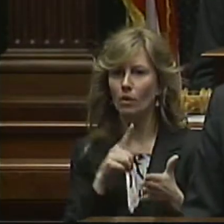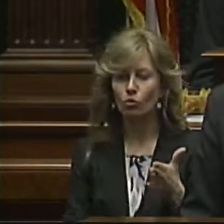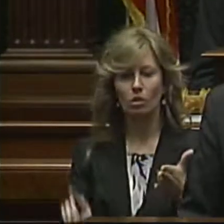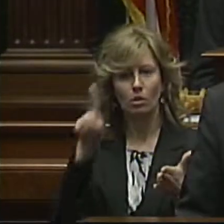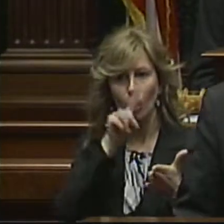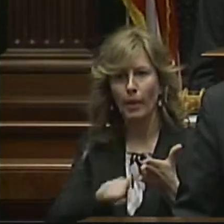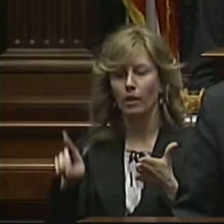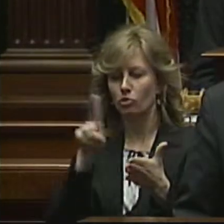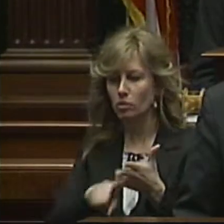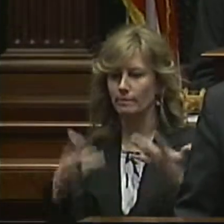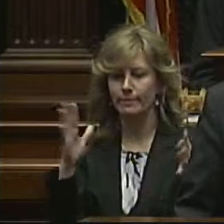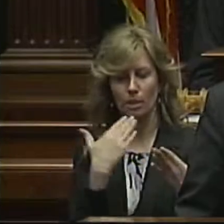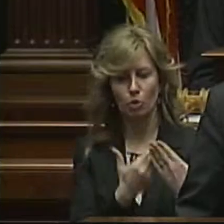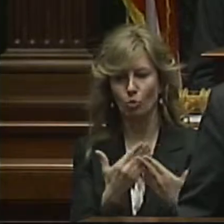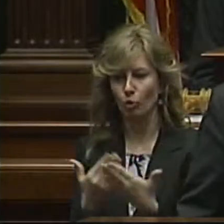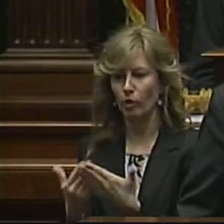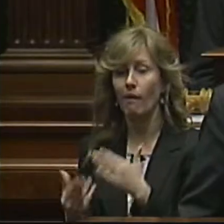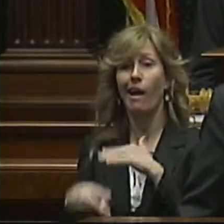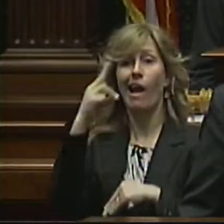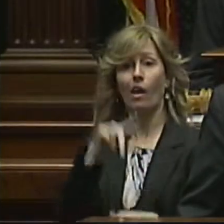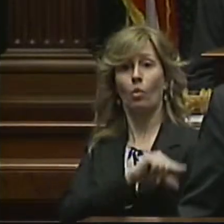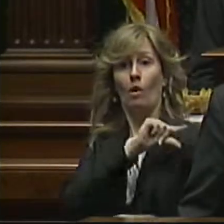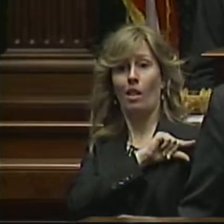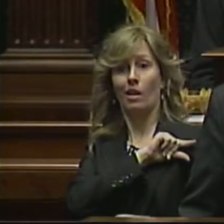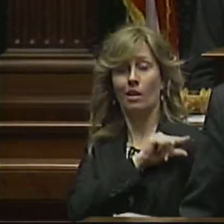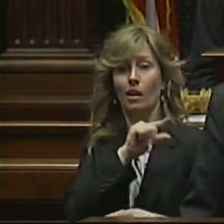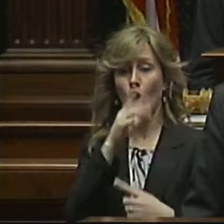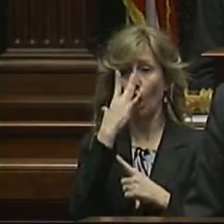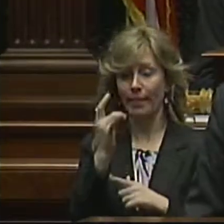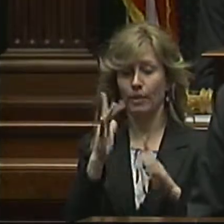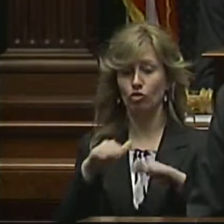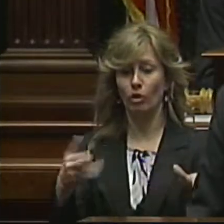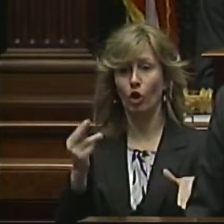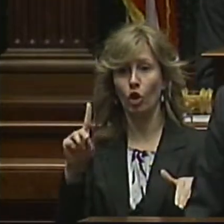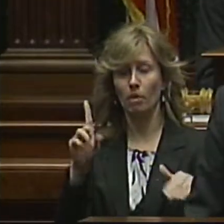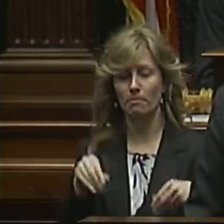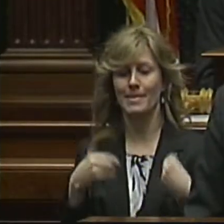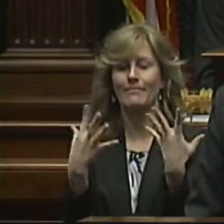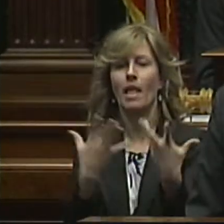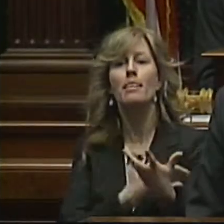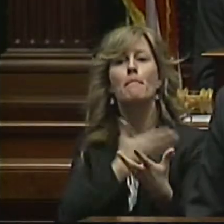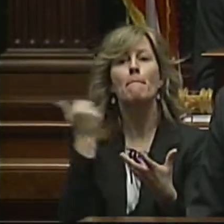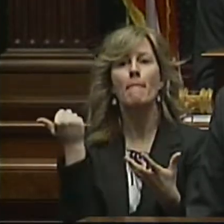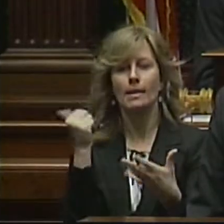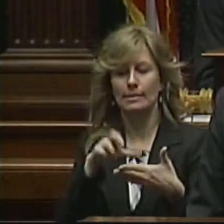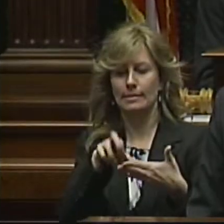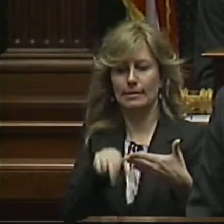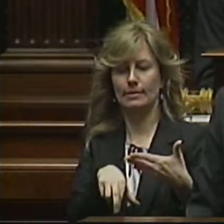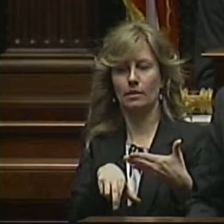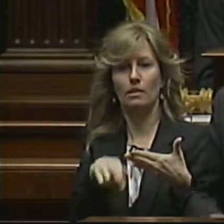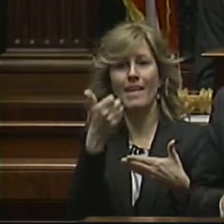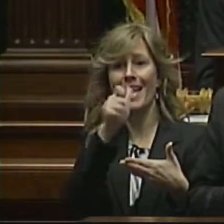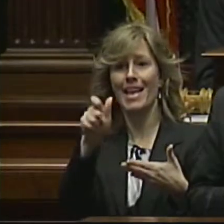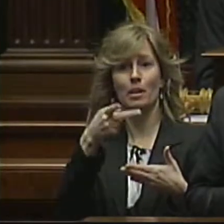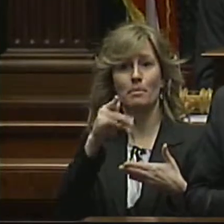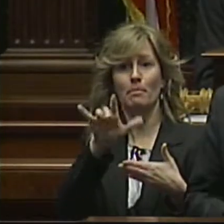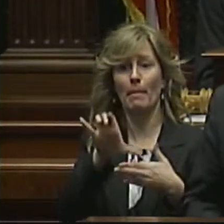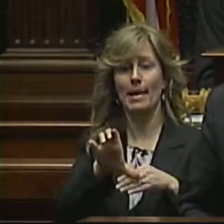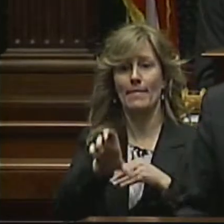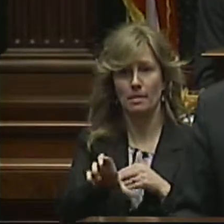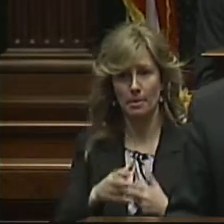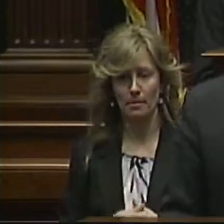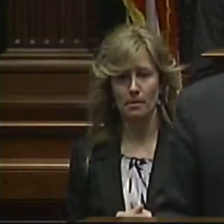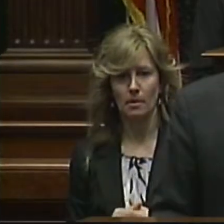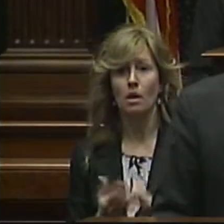has shown that high-quality early childhood education provides the best return of any public investment we can make,